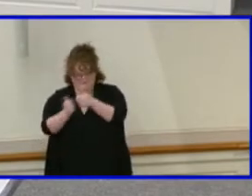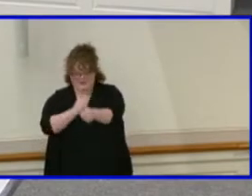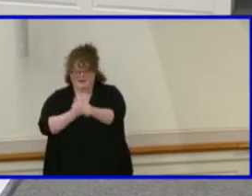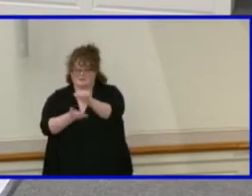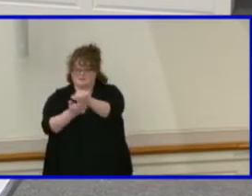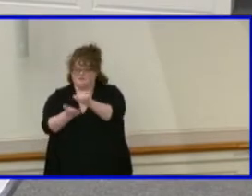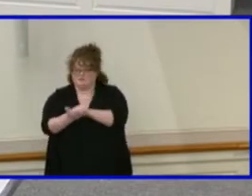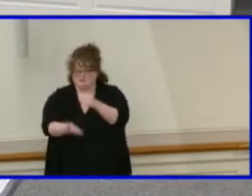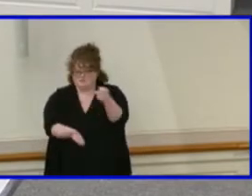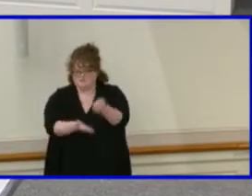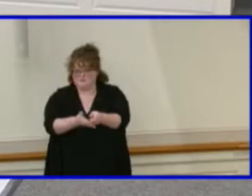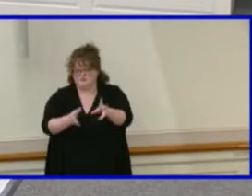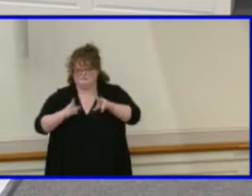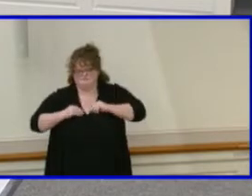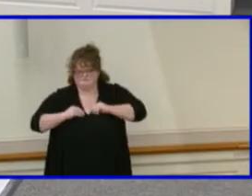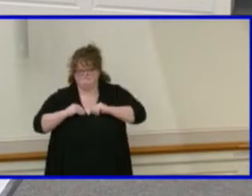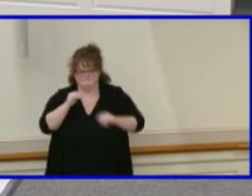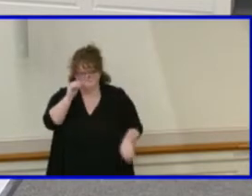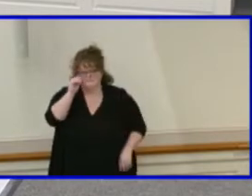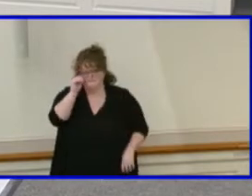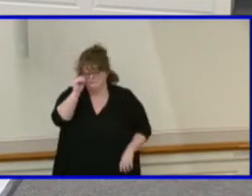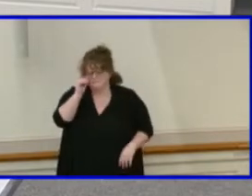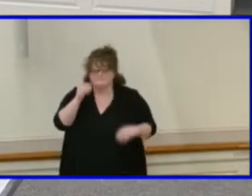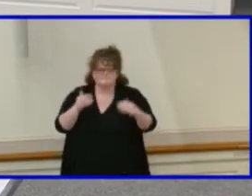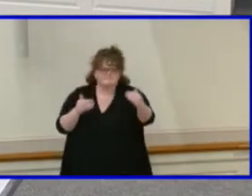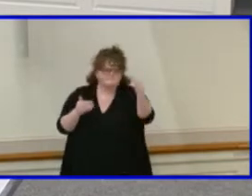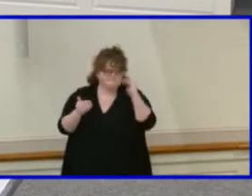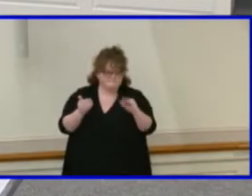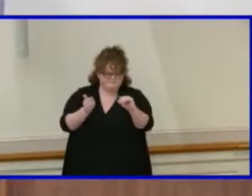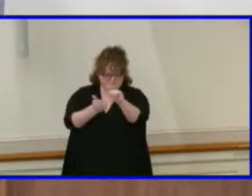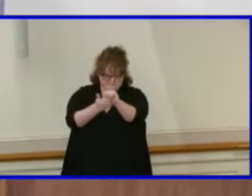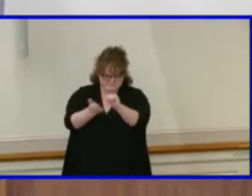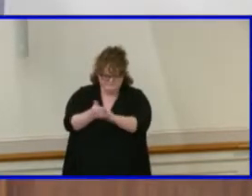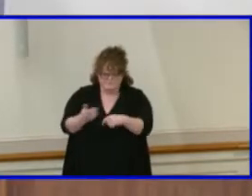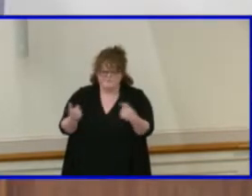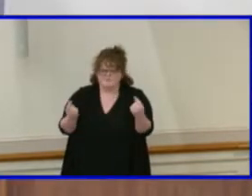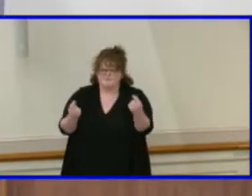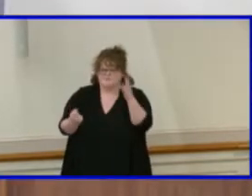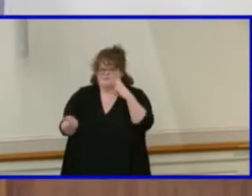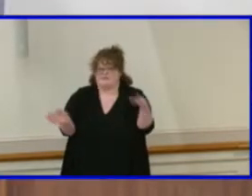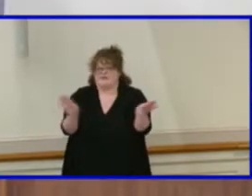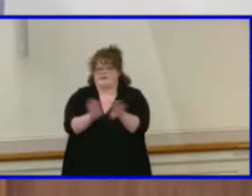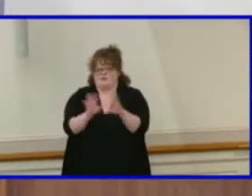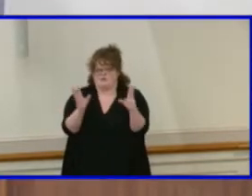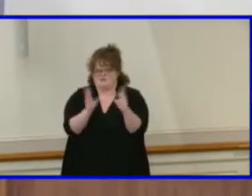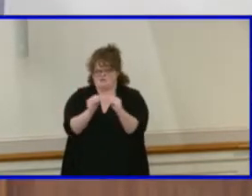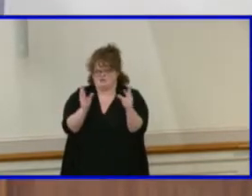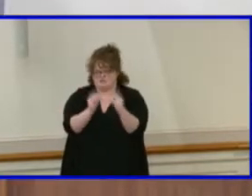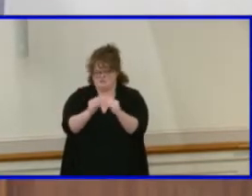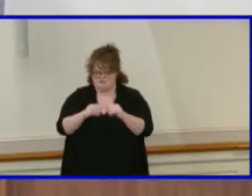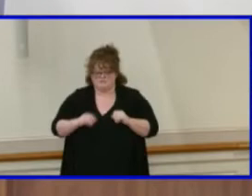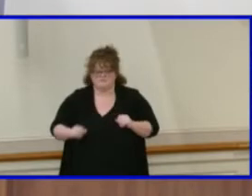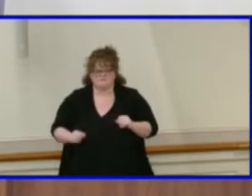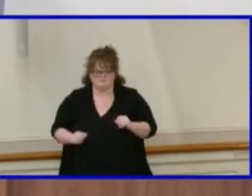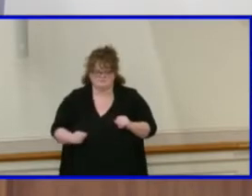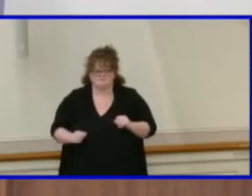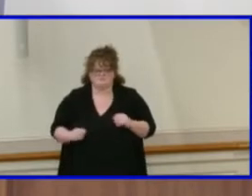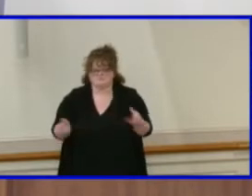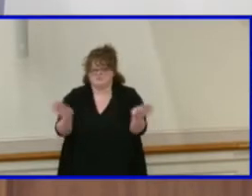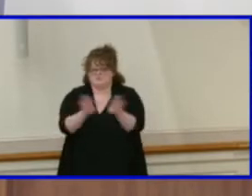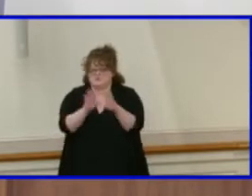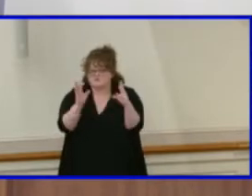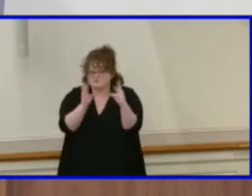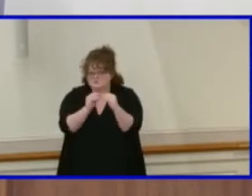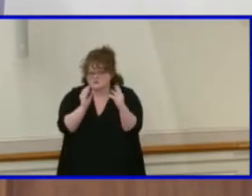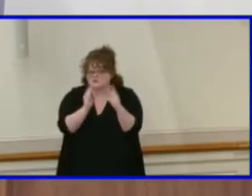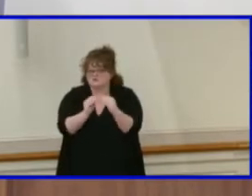is approved. The next item on our agenda is the closed session. The closed session is